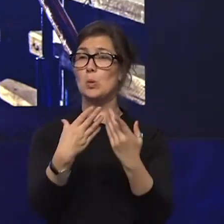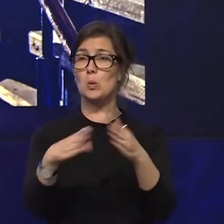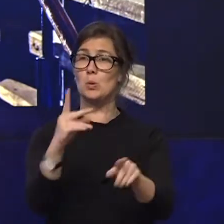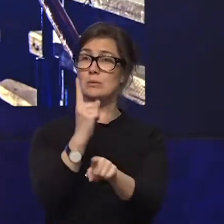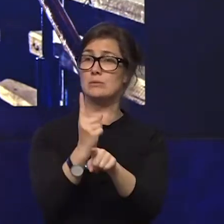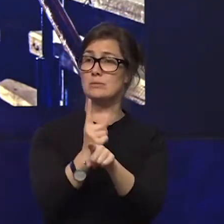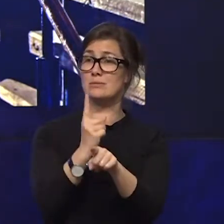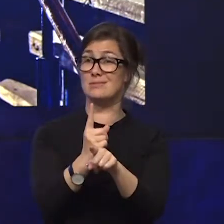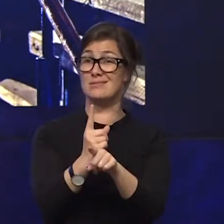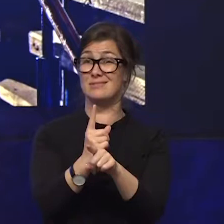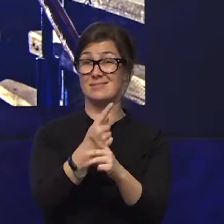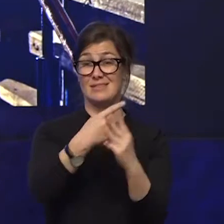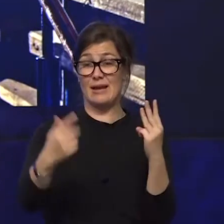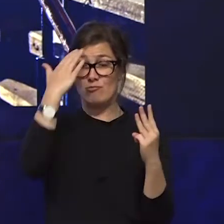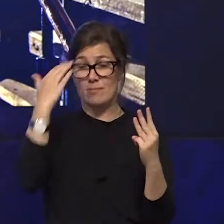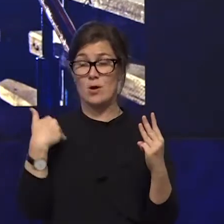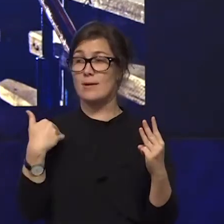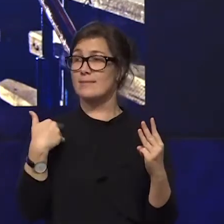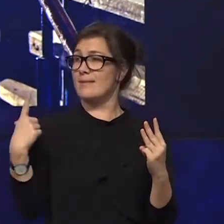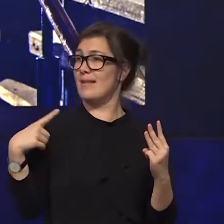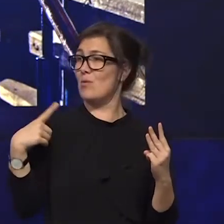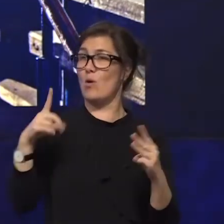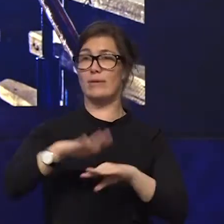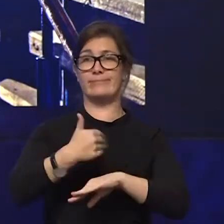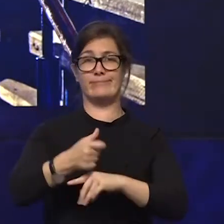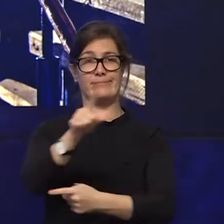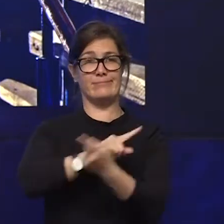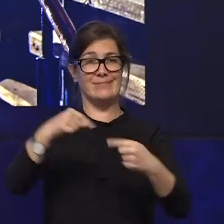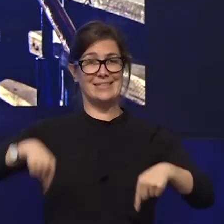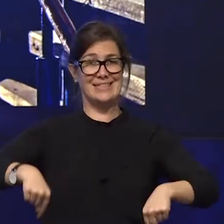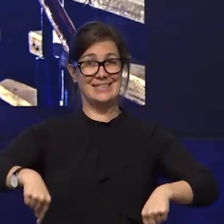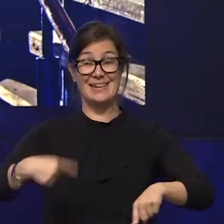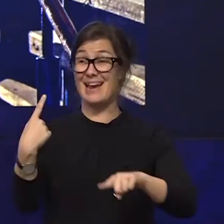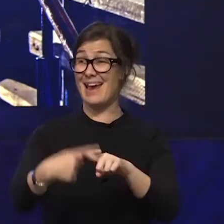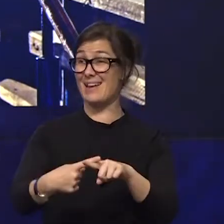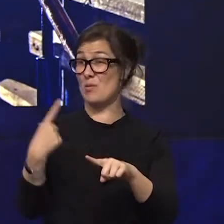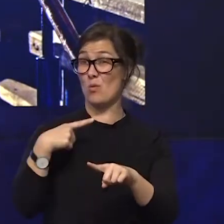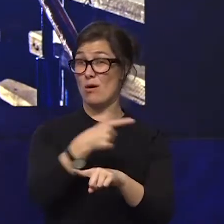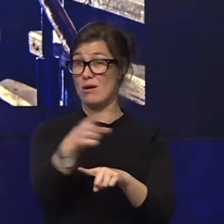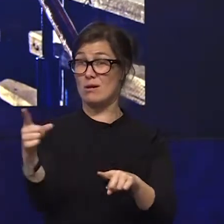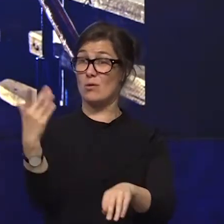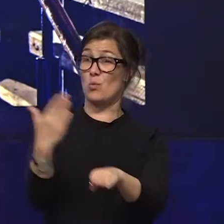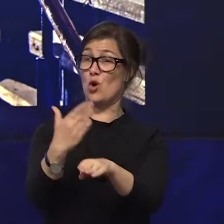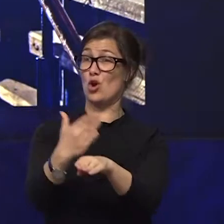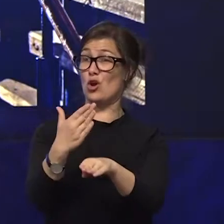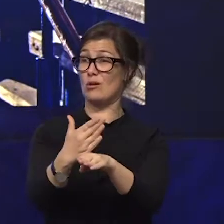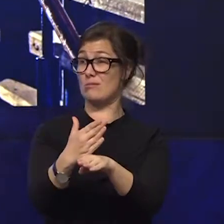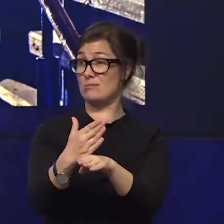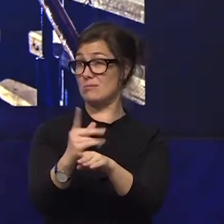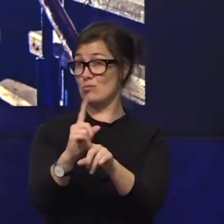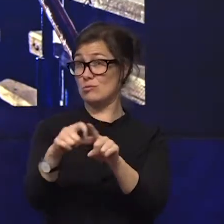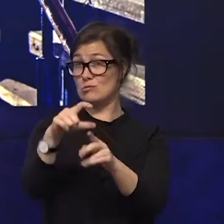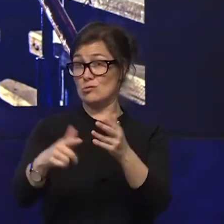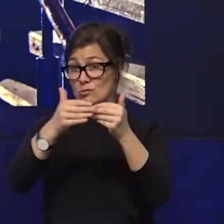are here they are reminders of the reasons why we do what we do and indeed they are